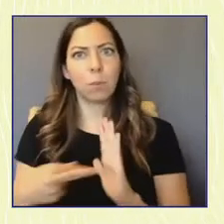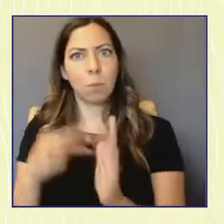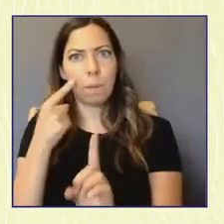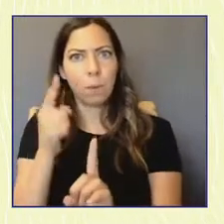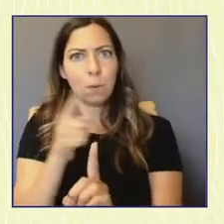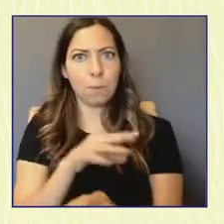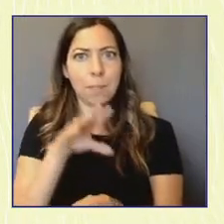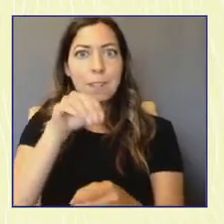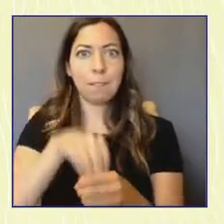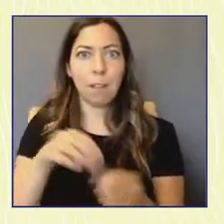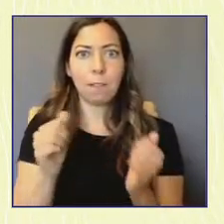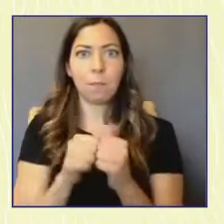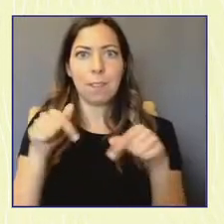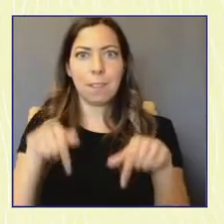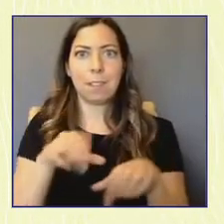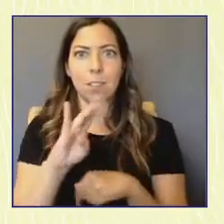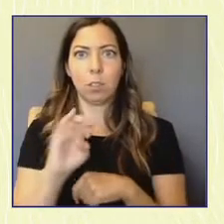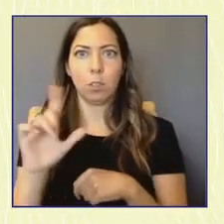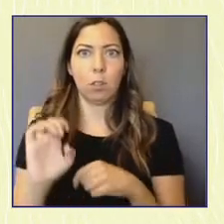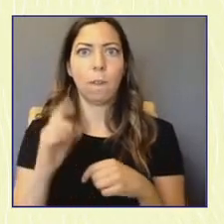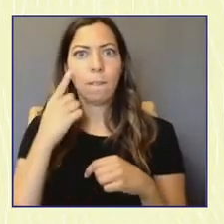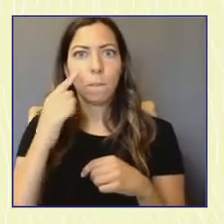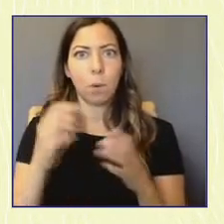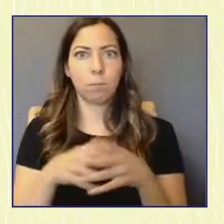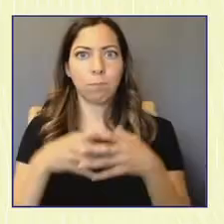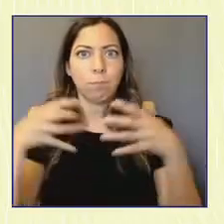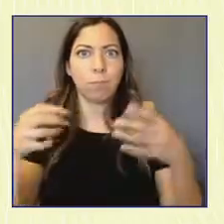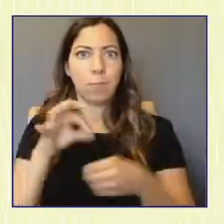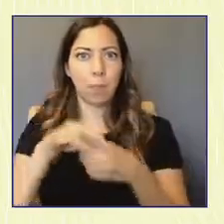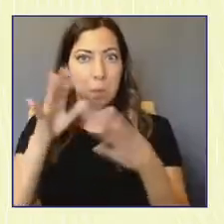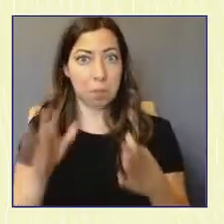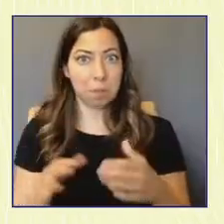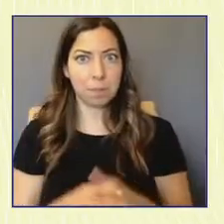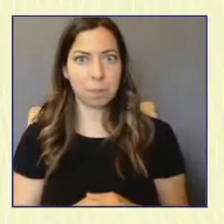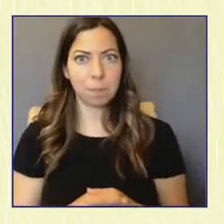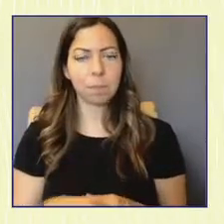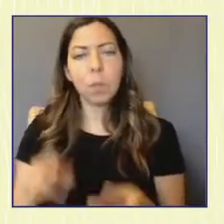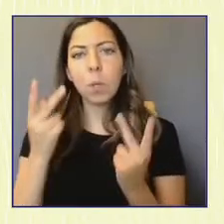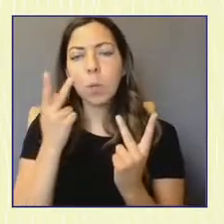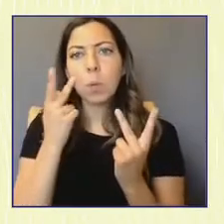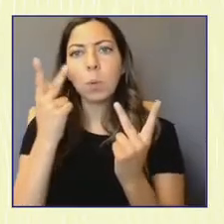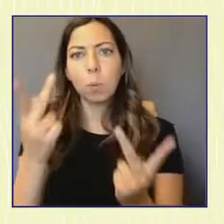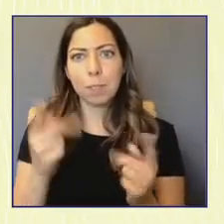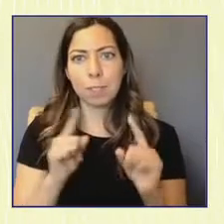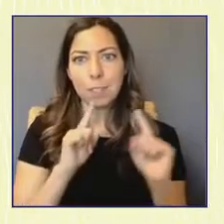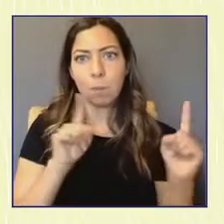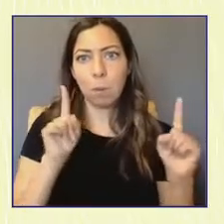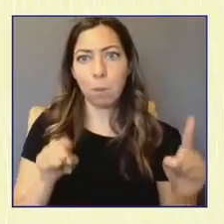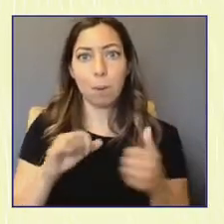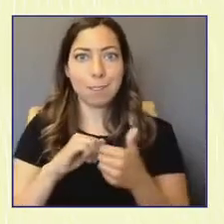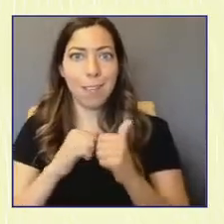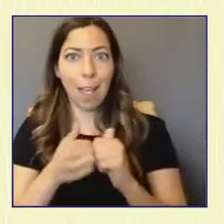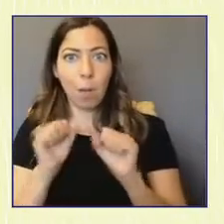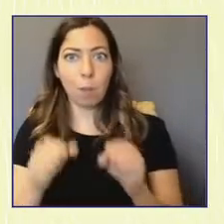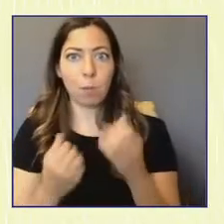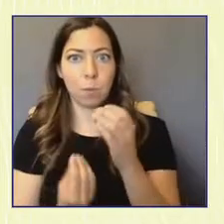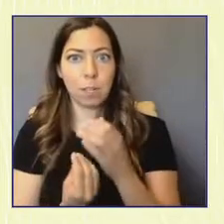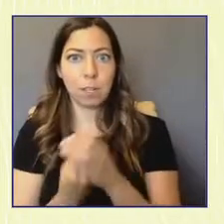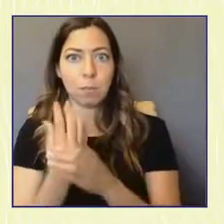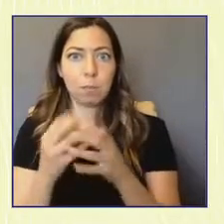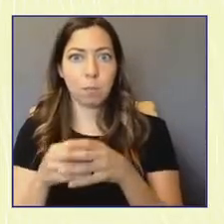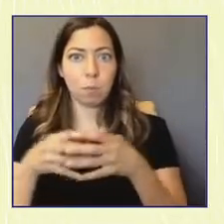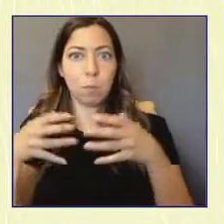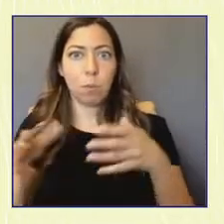circle-growing voters. Throughout our reports, you'll find recommendations for how to grow voters in your institutions and communities.